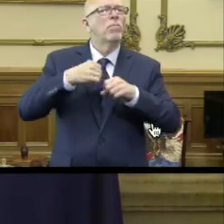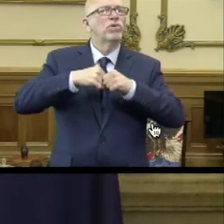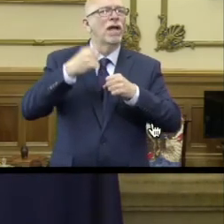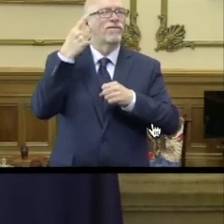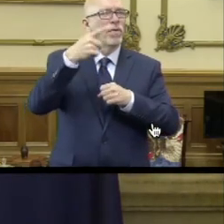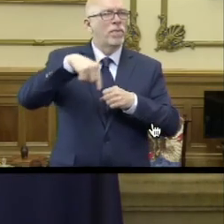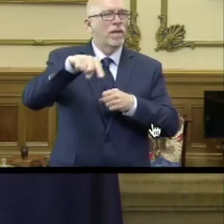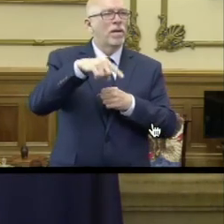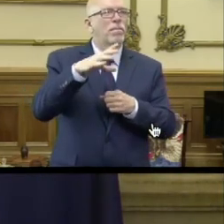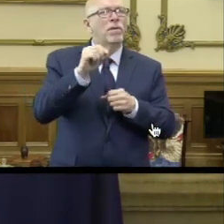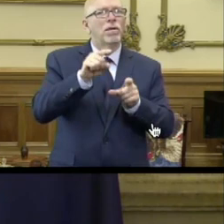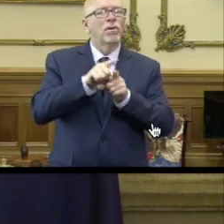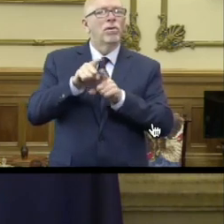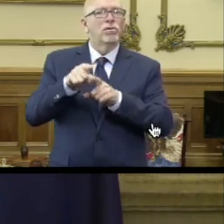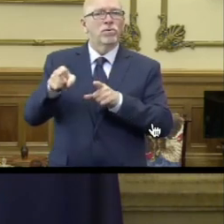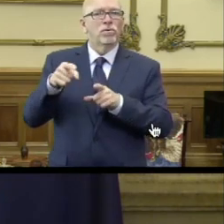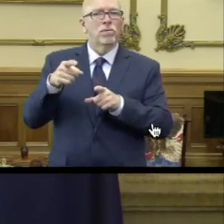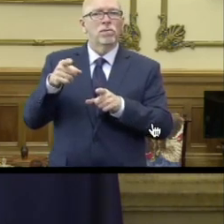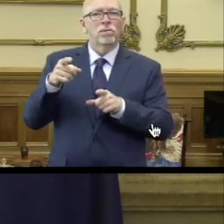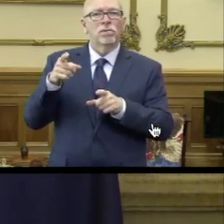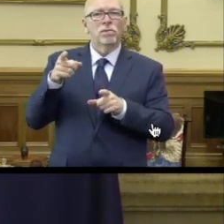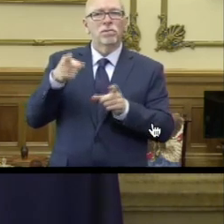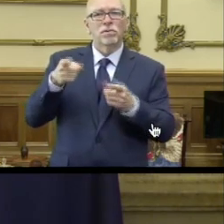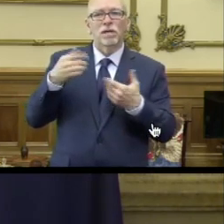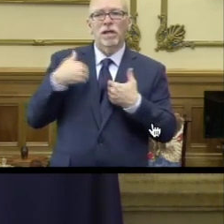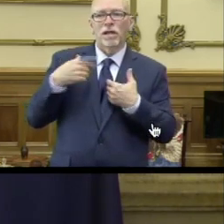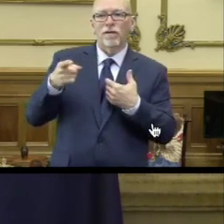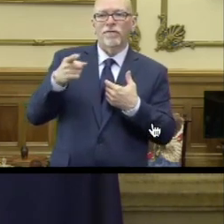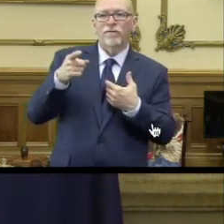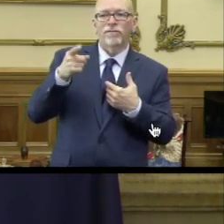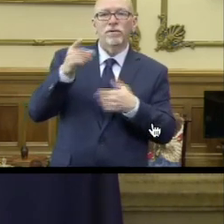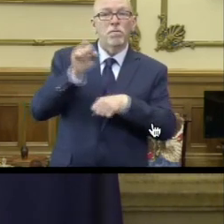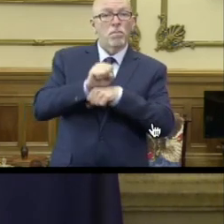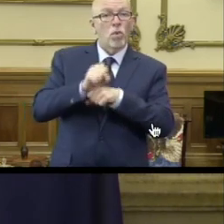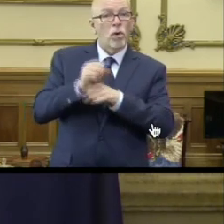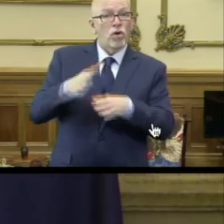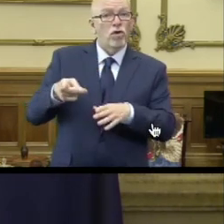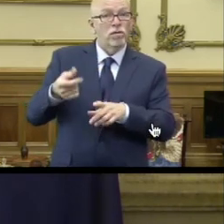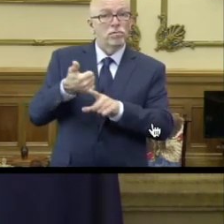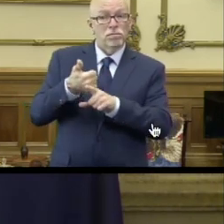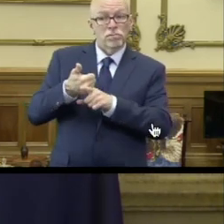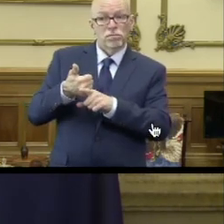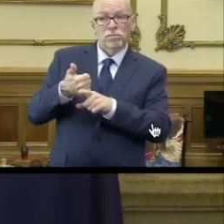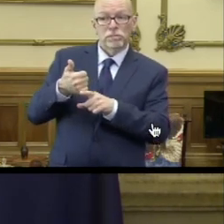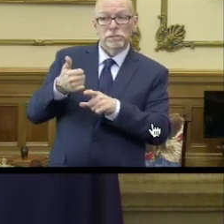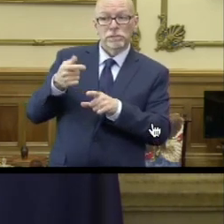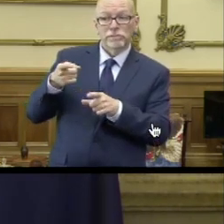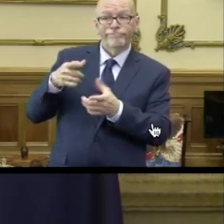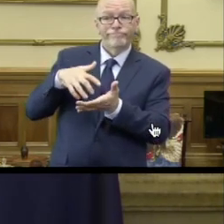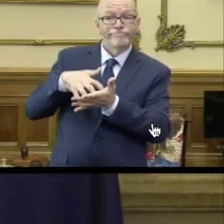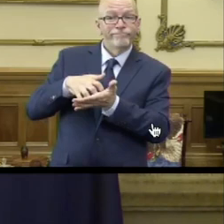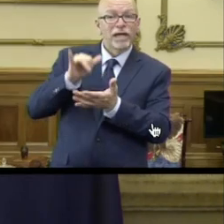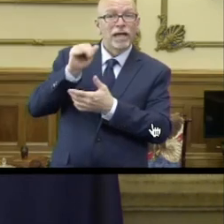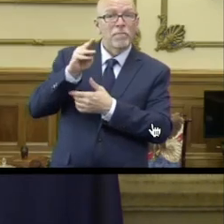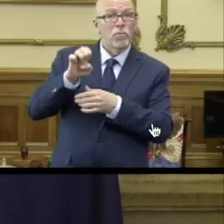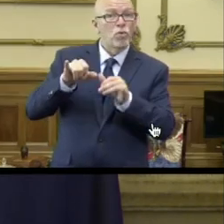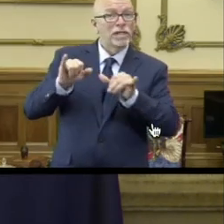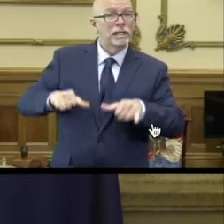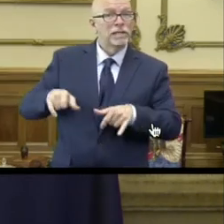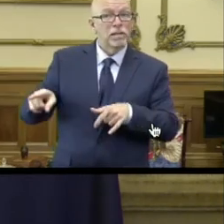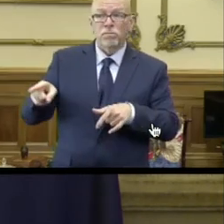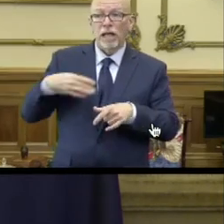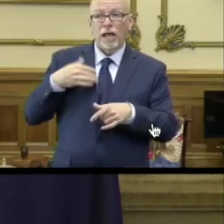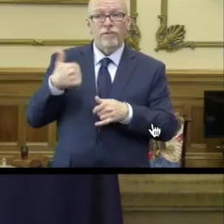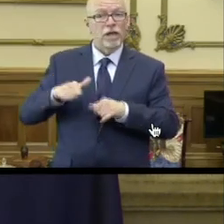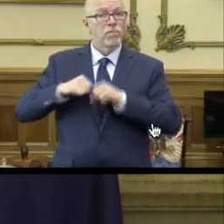for them? And also, if they have immunocompromised employees, do those employees have some protections